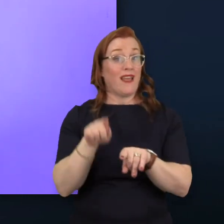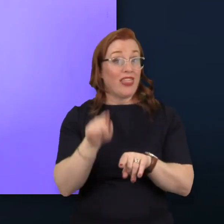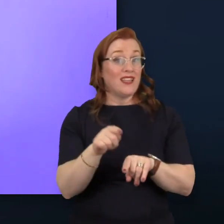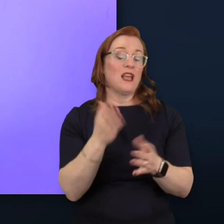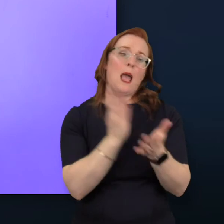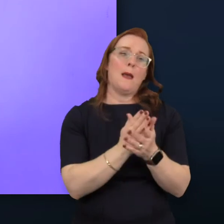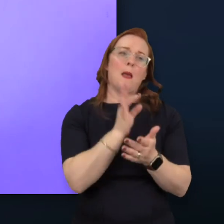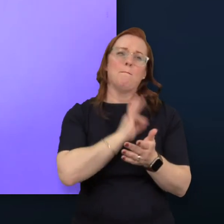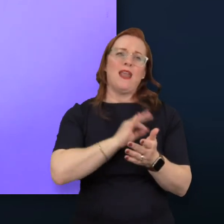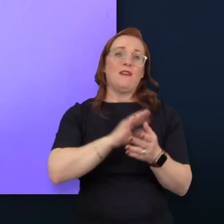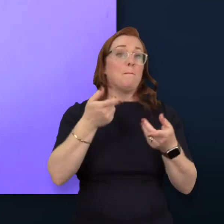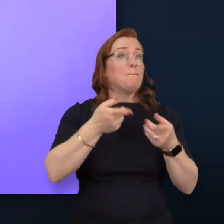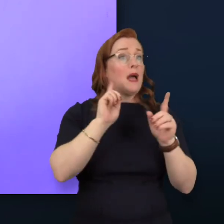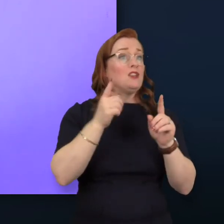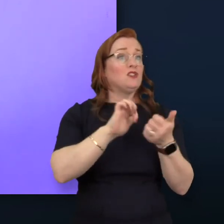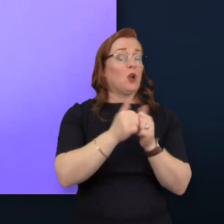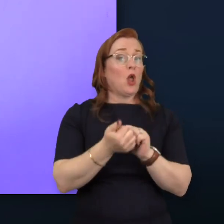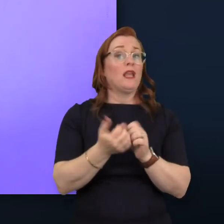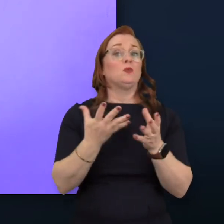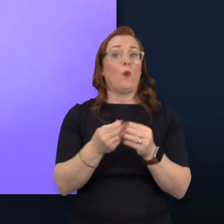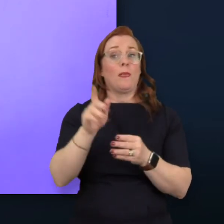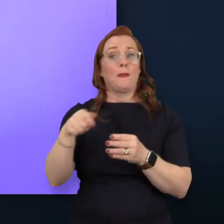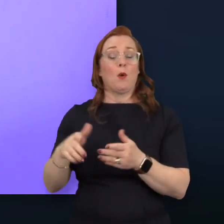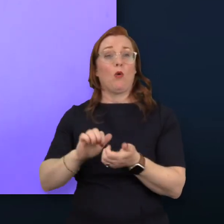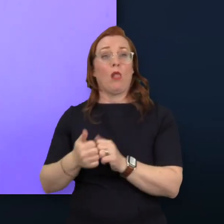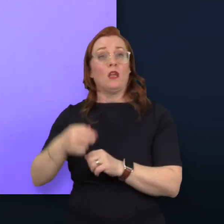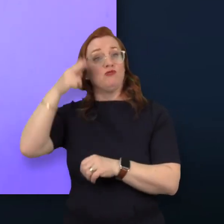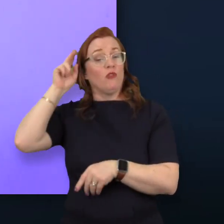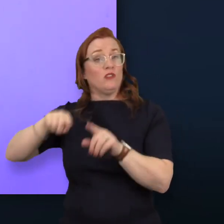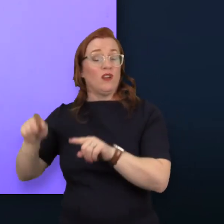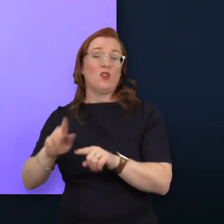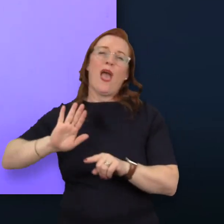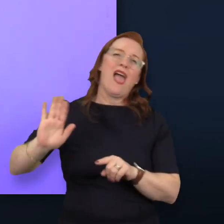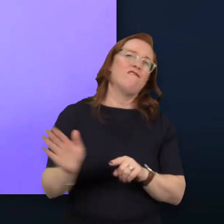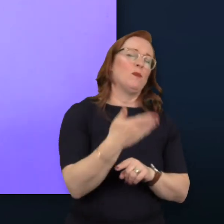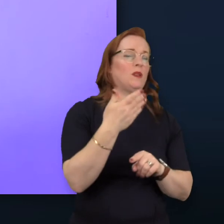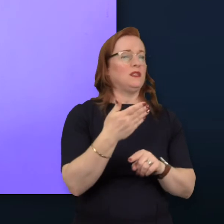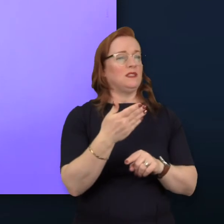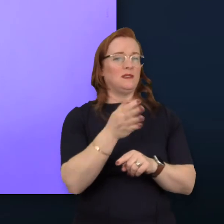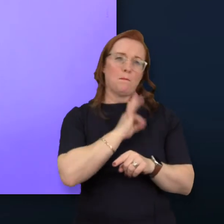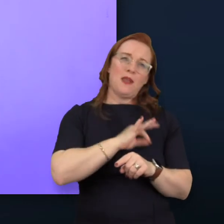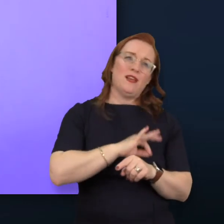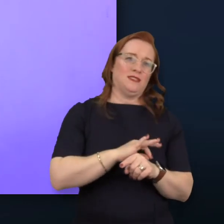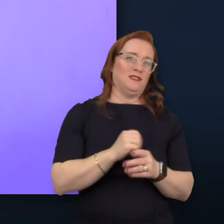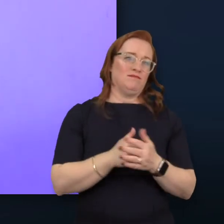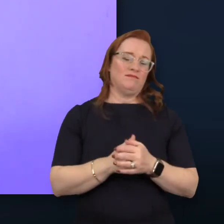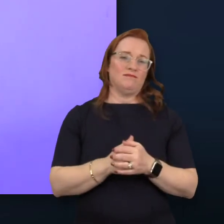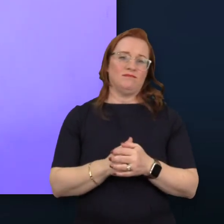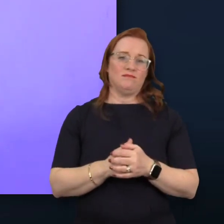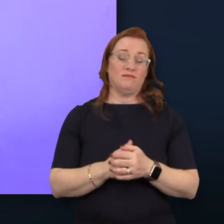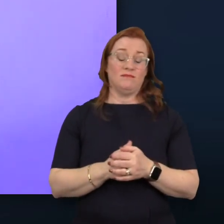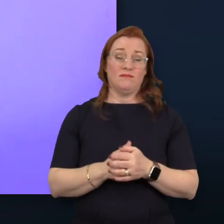managers and the colleagues of the people concerned. Well, this isn't just our view. As Andrew mentioned,